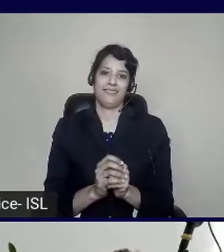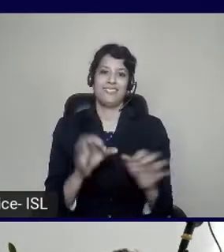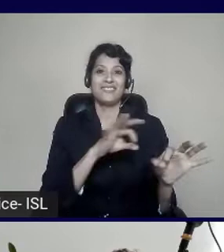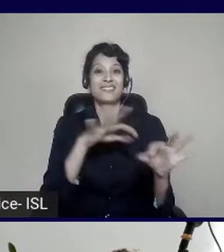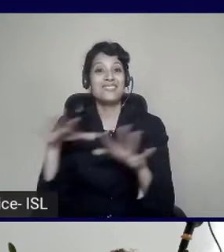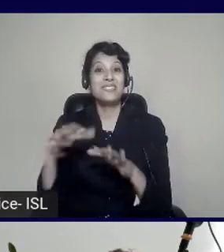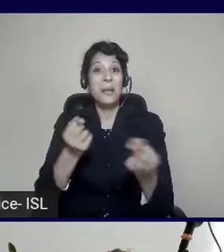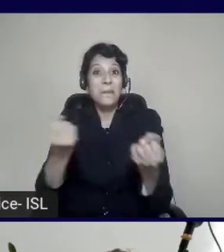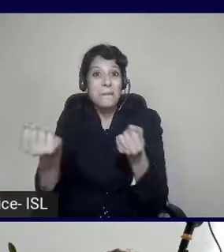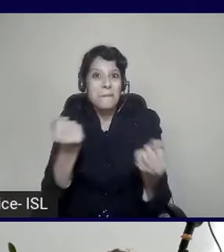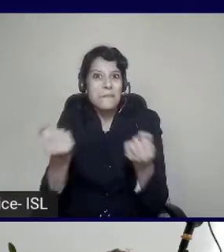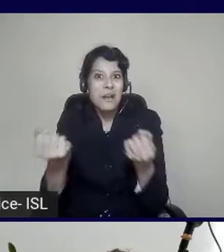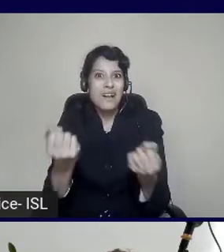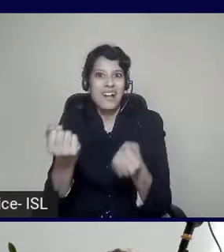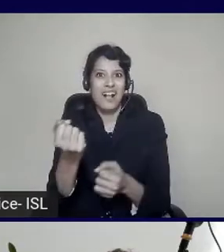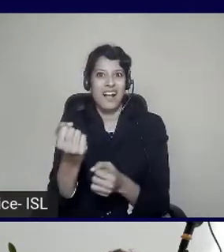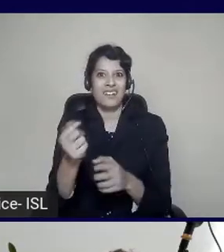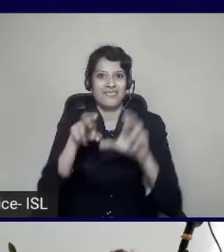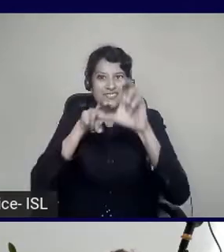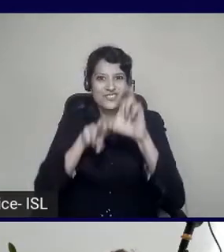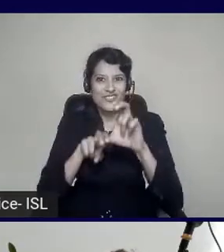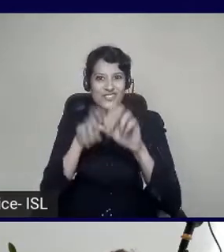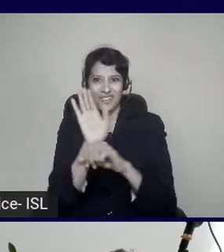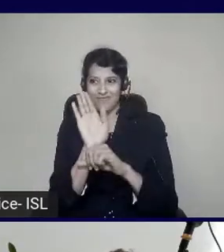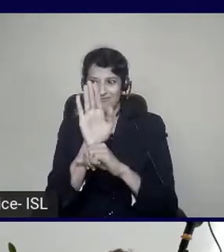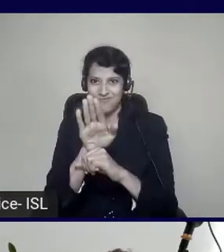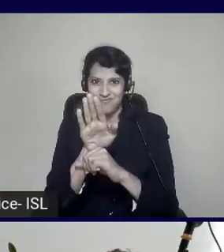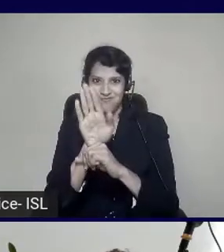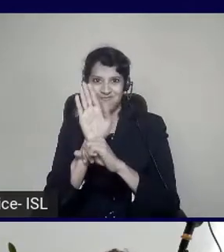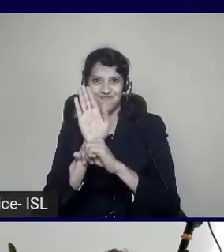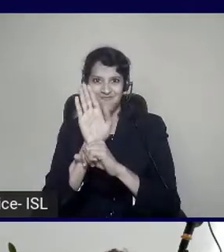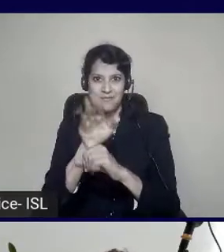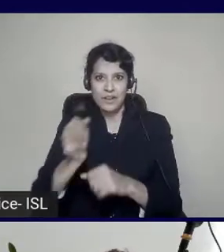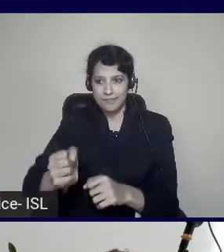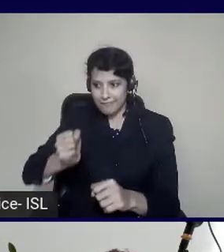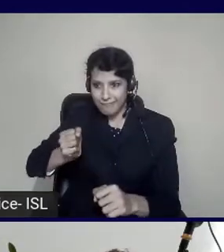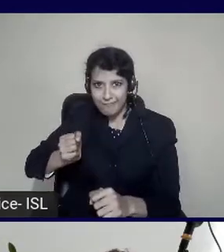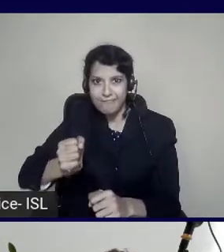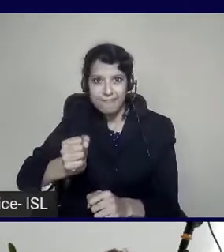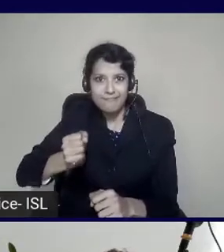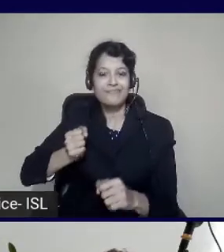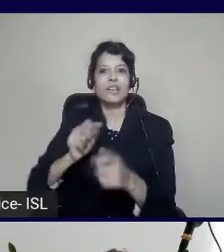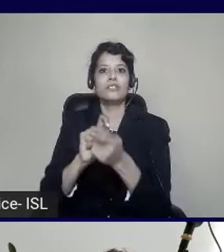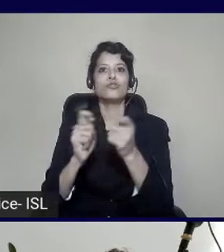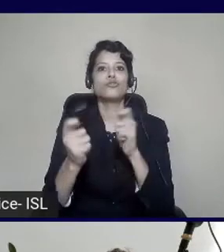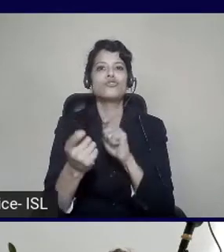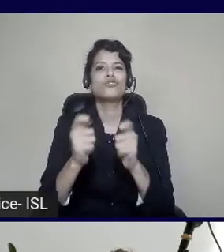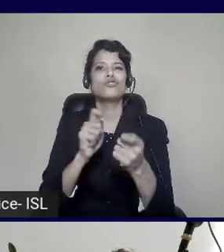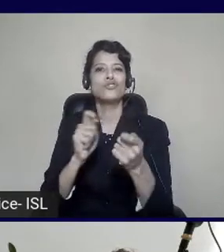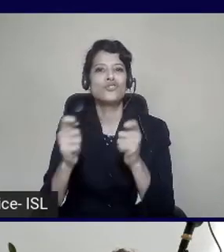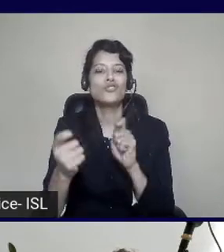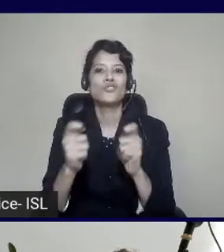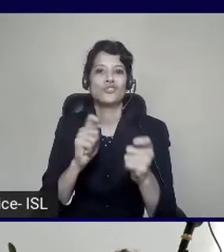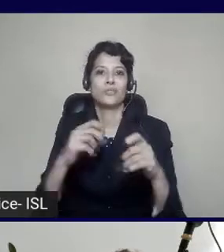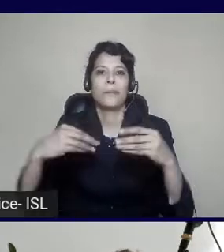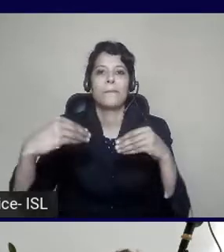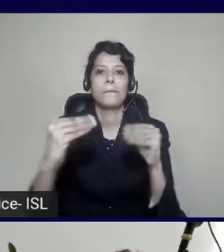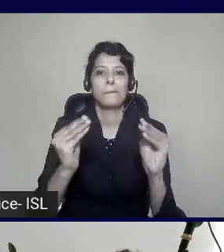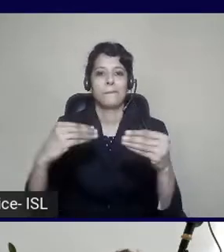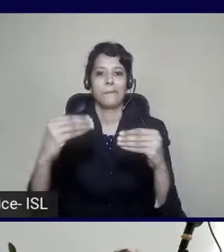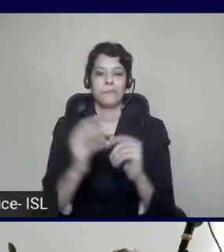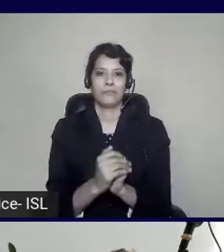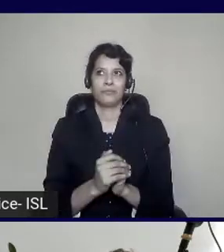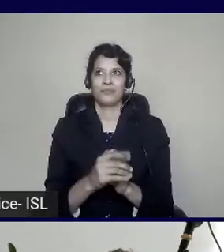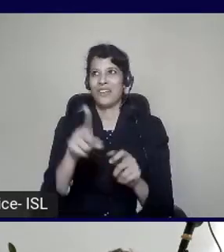So I'll give you a little bit of a history behind the empathy bubble. So in the 1920s and 30s, the U.S. Army